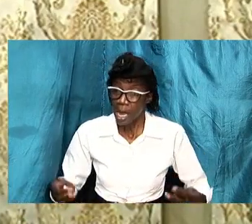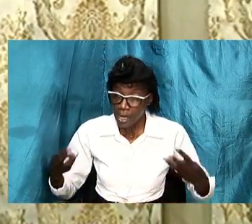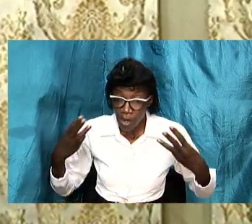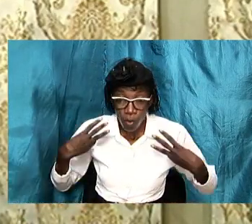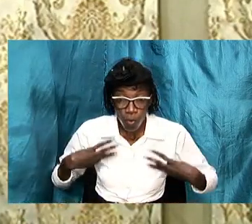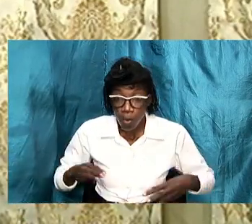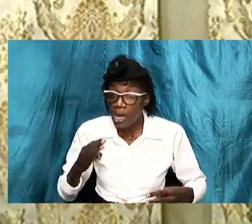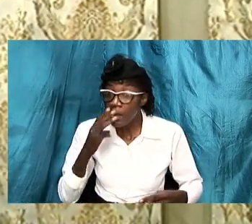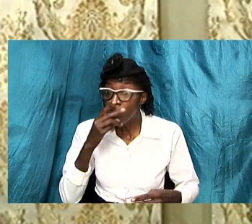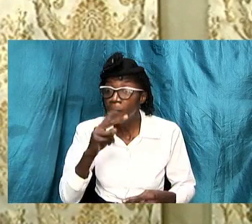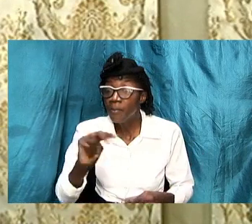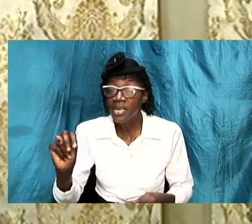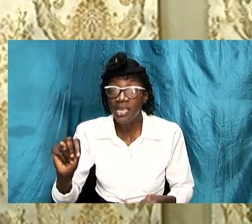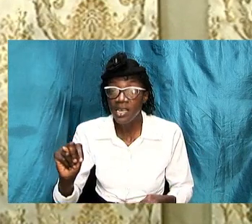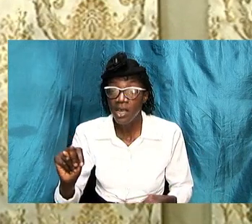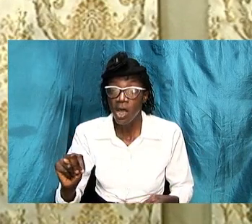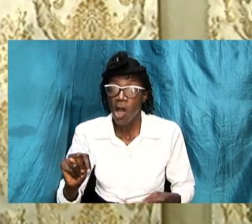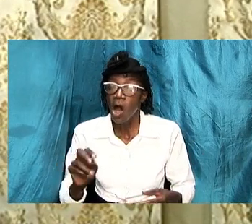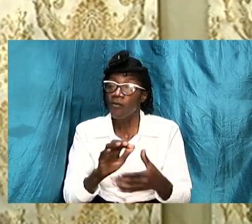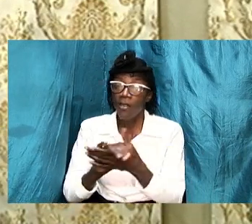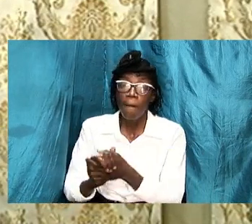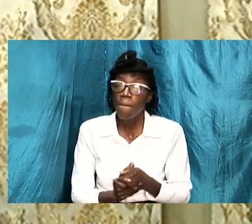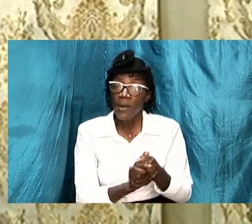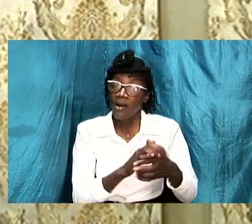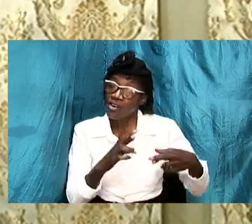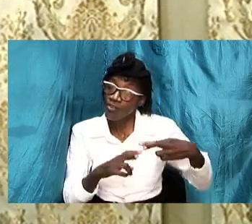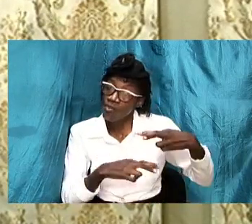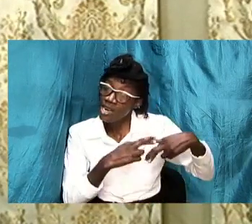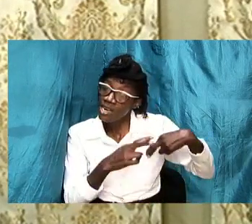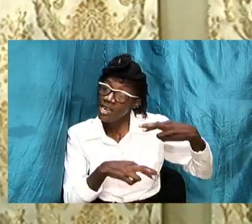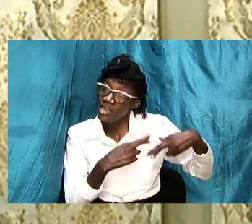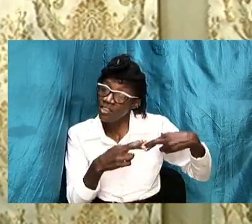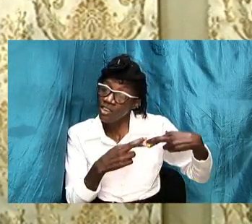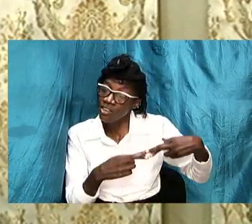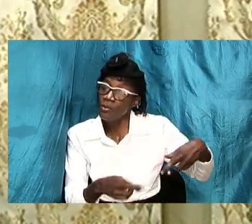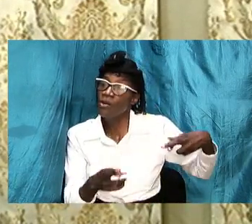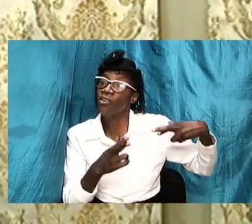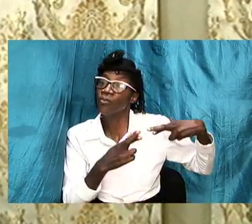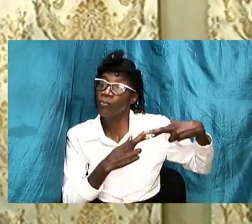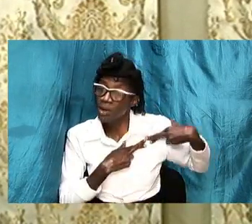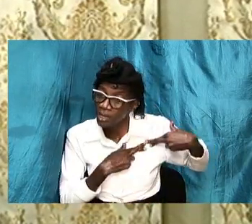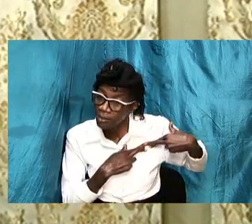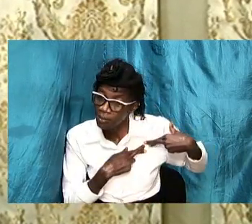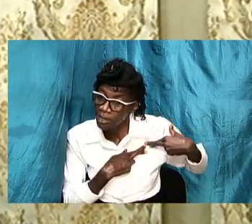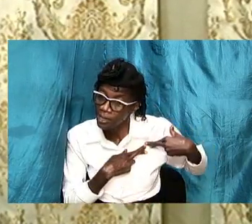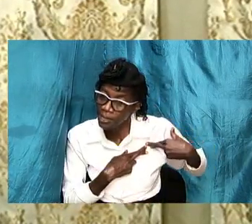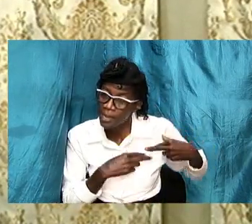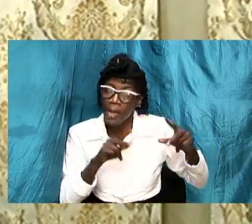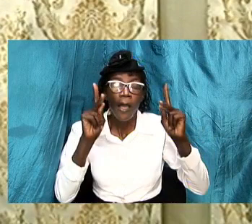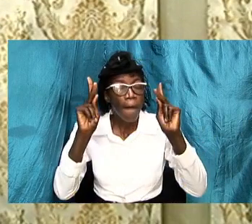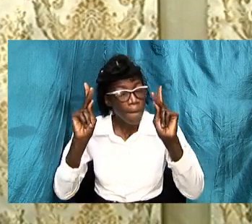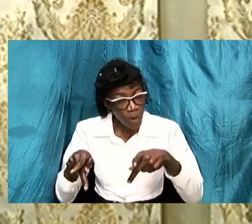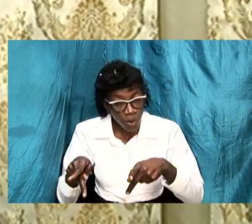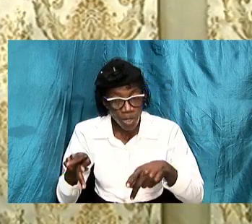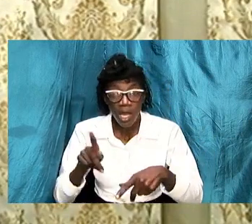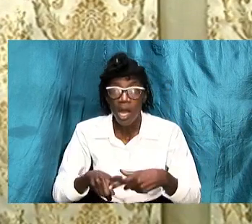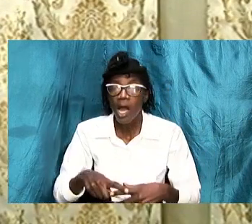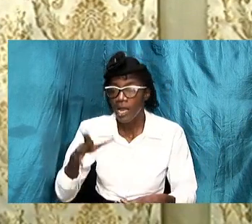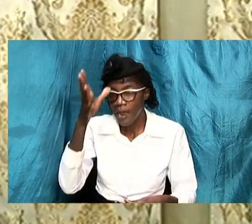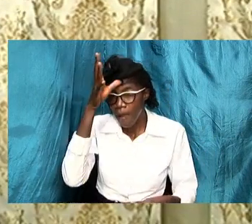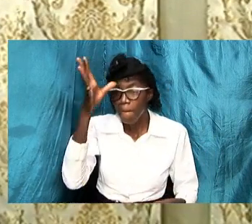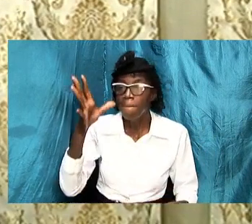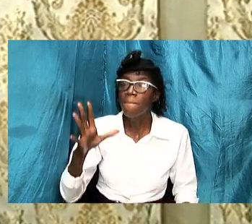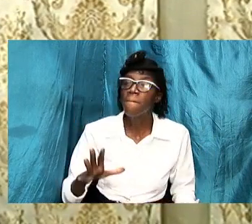relationship the responsibility was placed on us as men